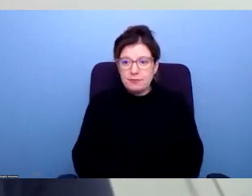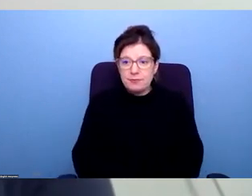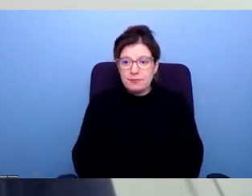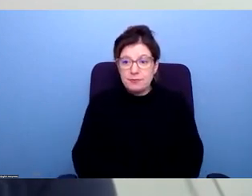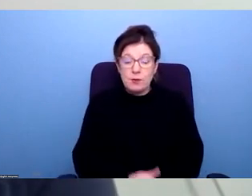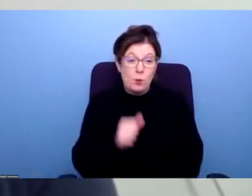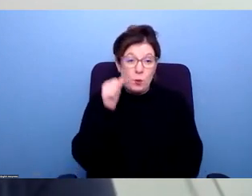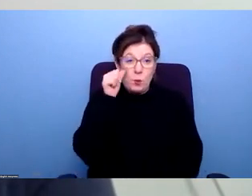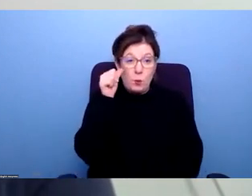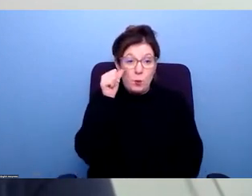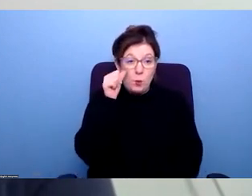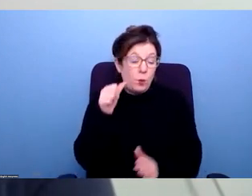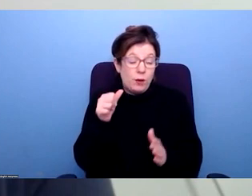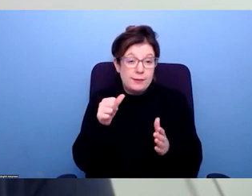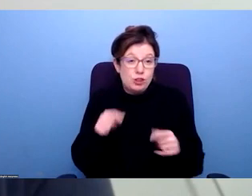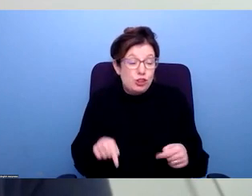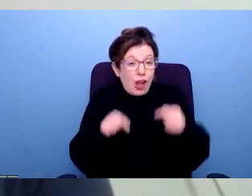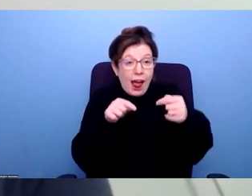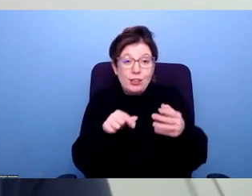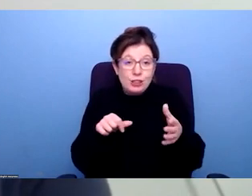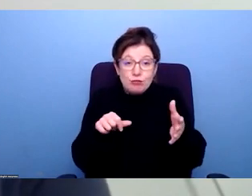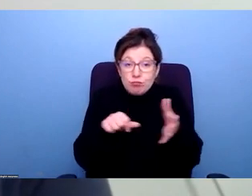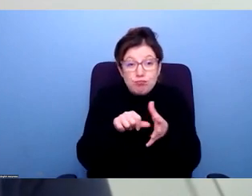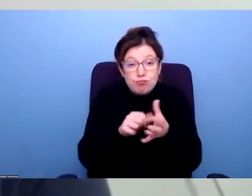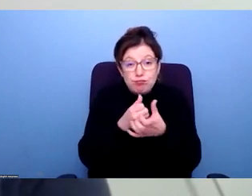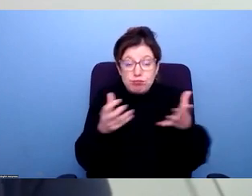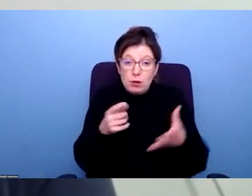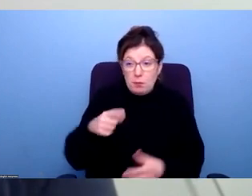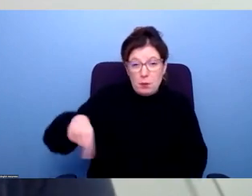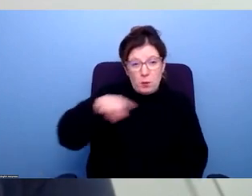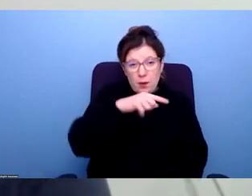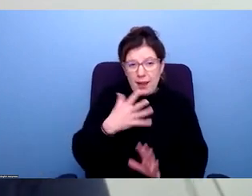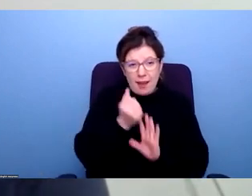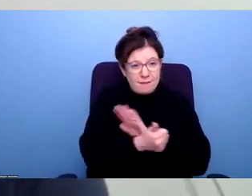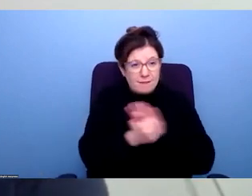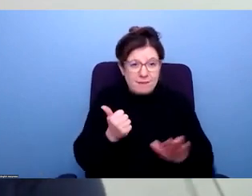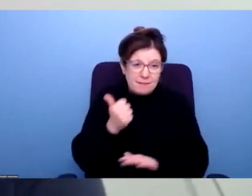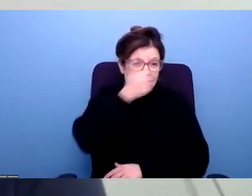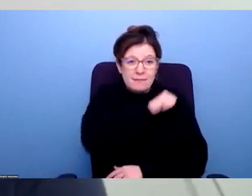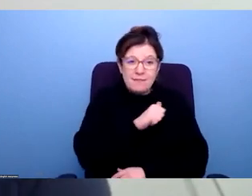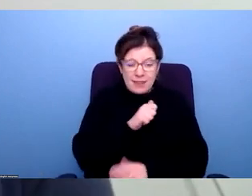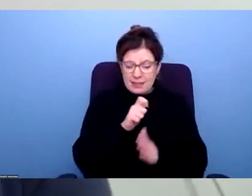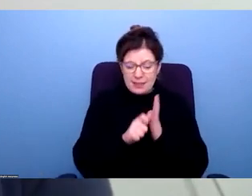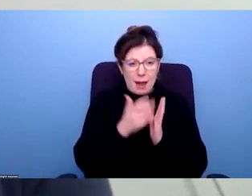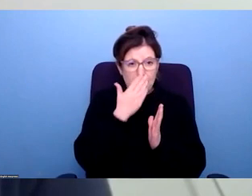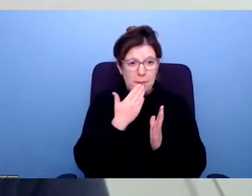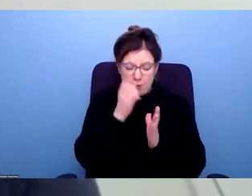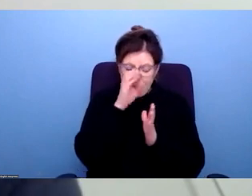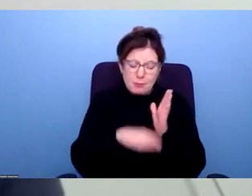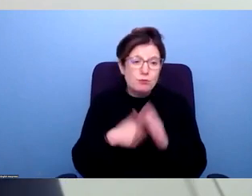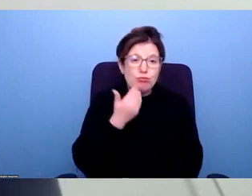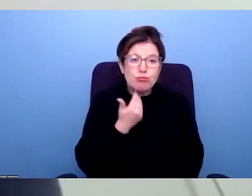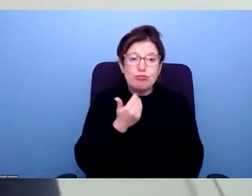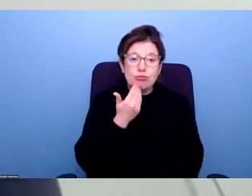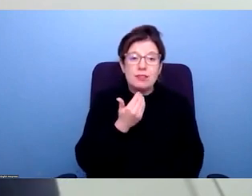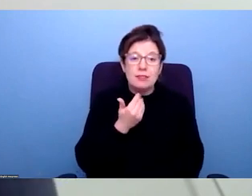challenge, I think we have, you know, immense ability and capability in our community as disabled people. And I guess what I would